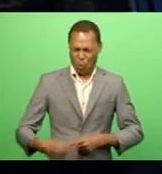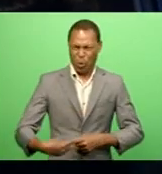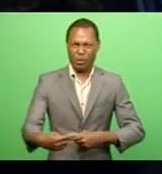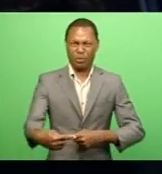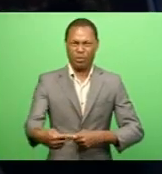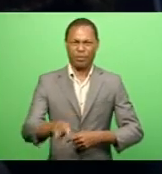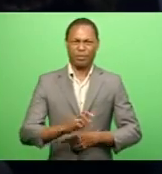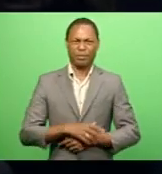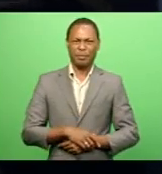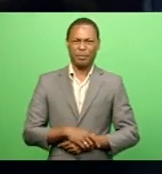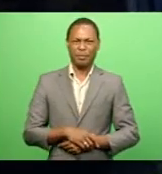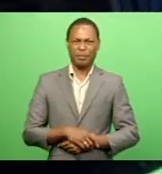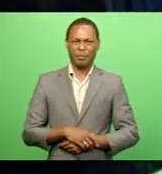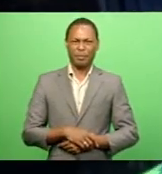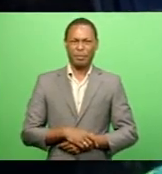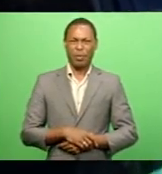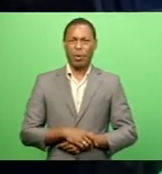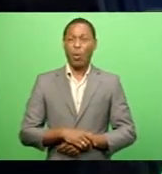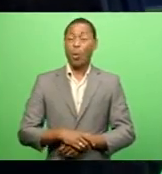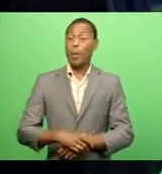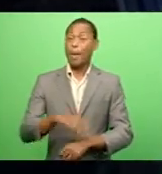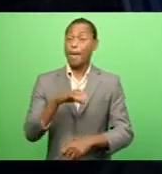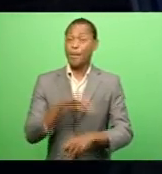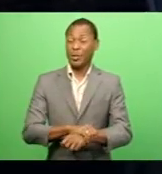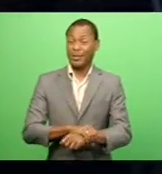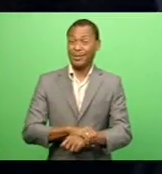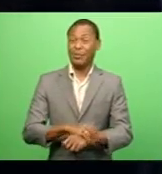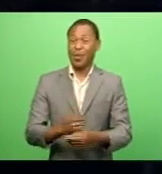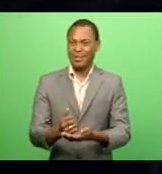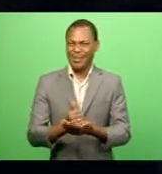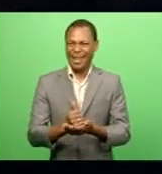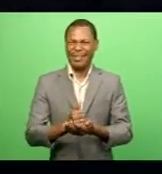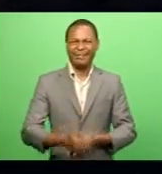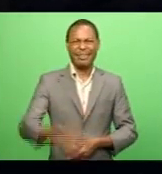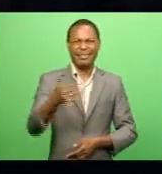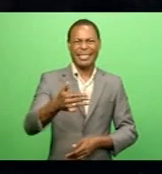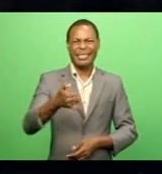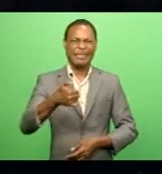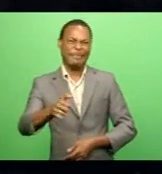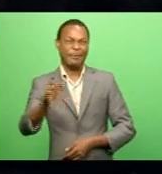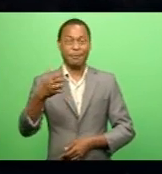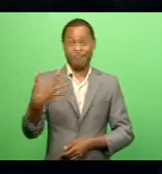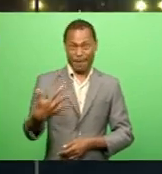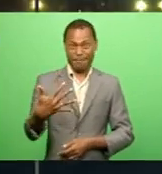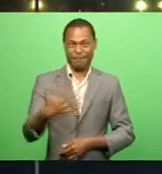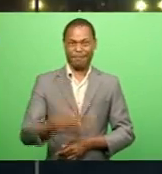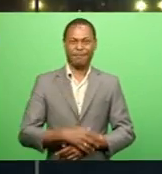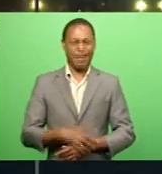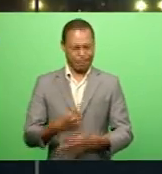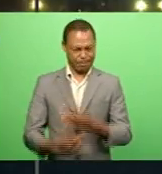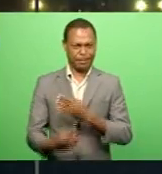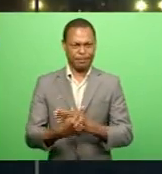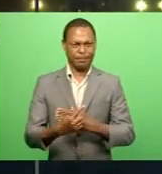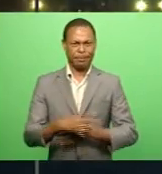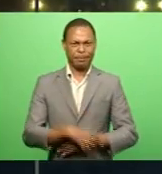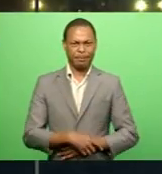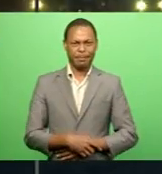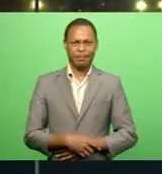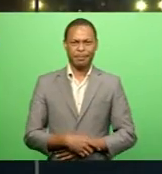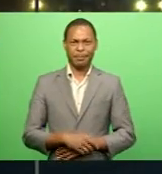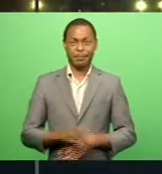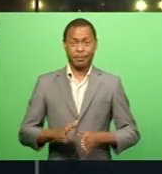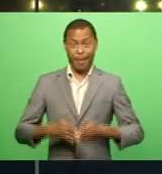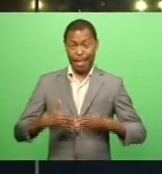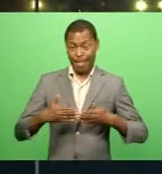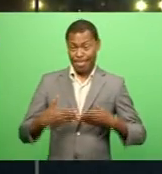the police act of 1965 That's what should be done And we